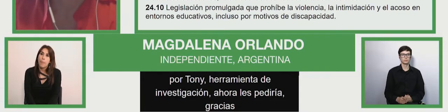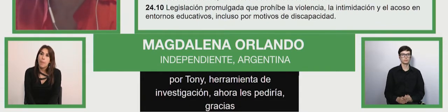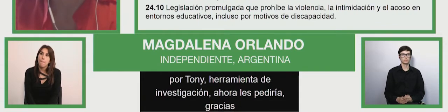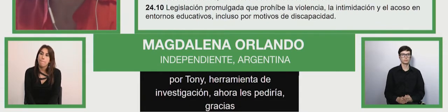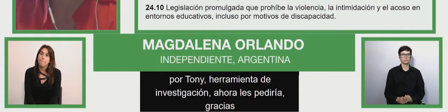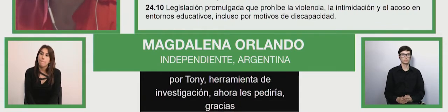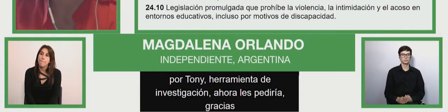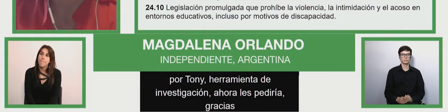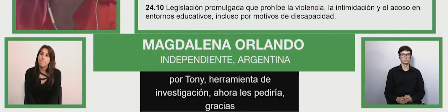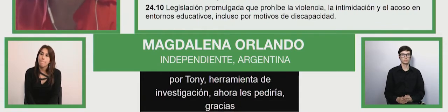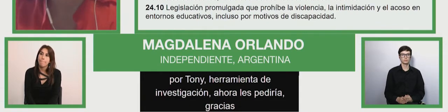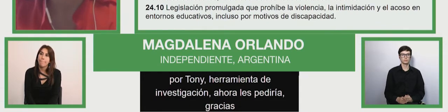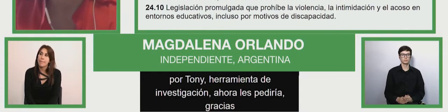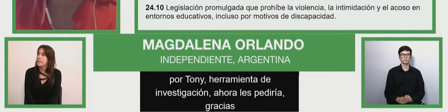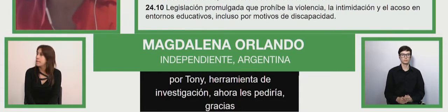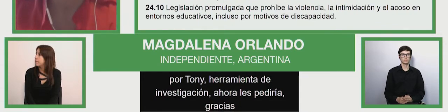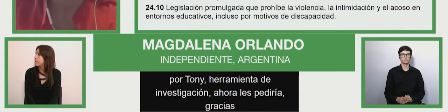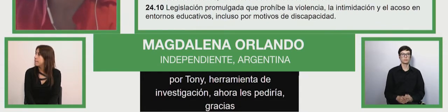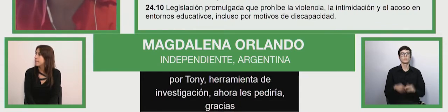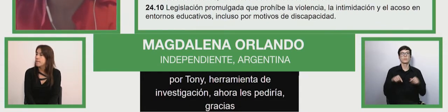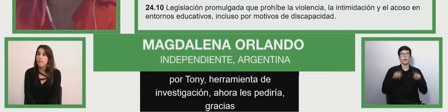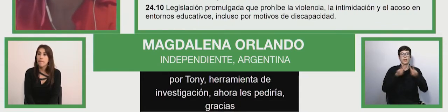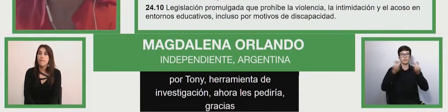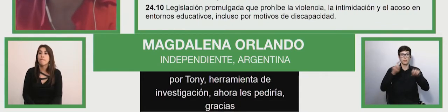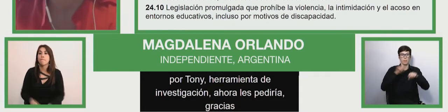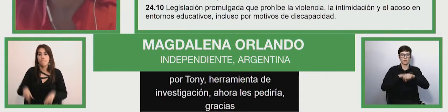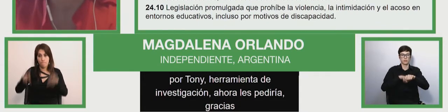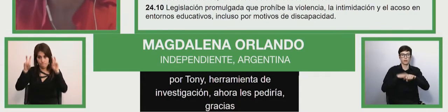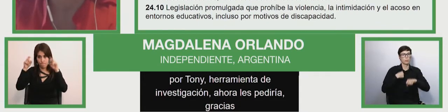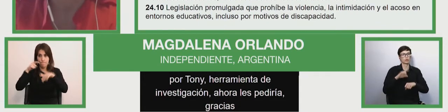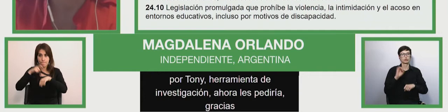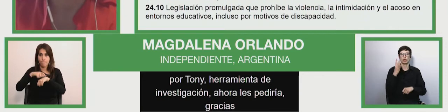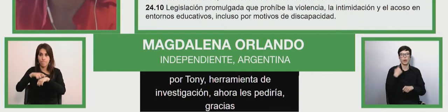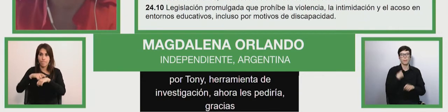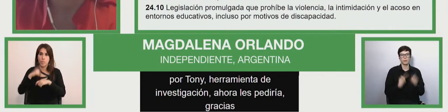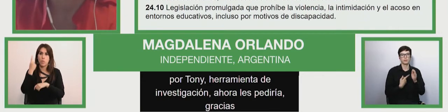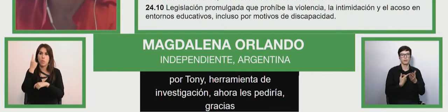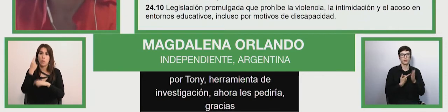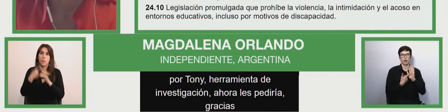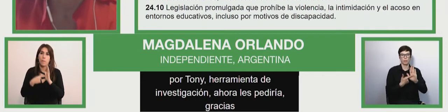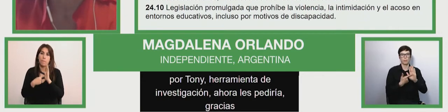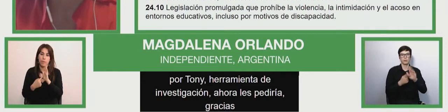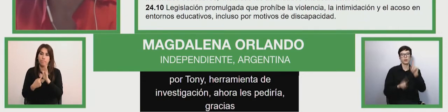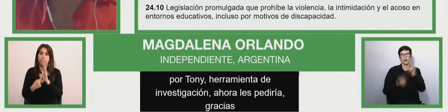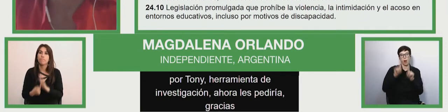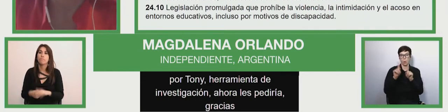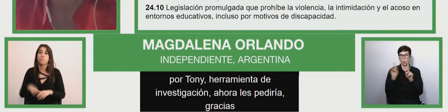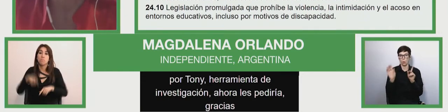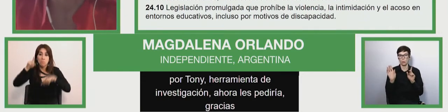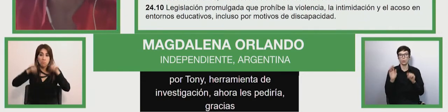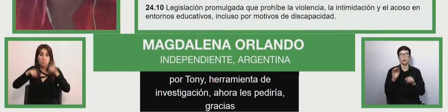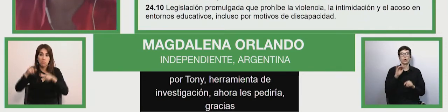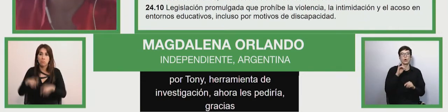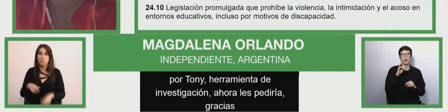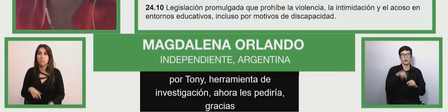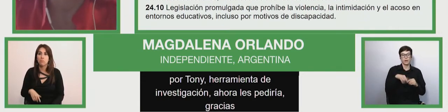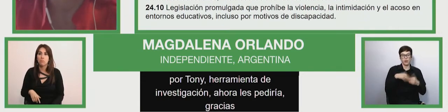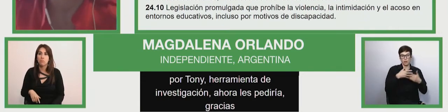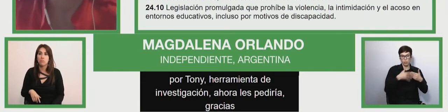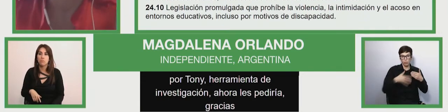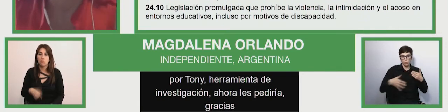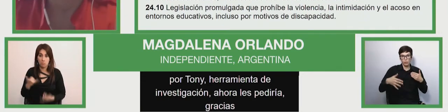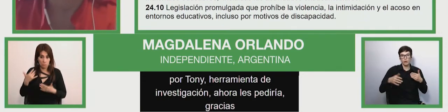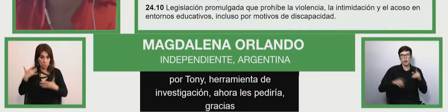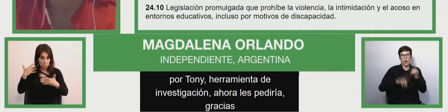uh because of times i will share just few a couple of indicators only although the development here you